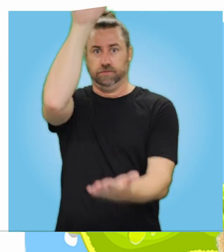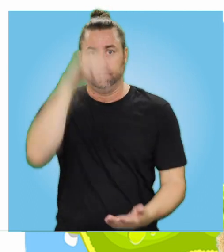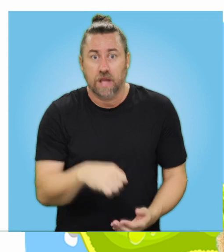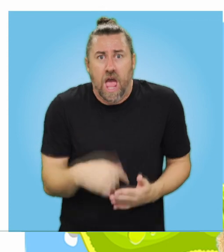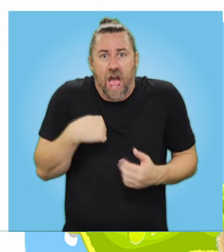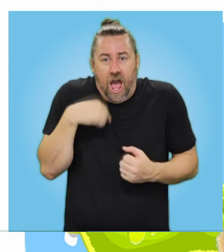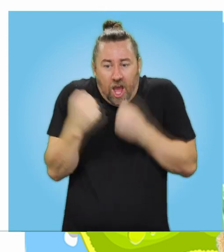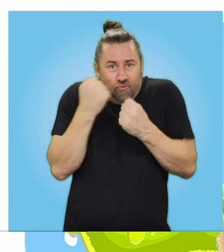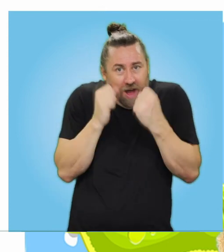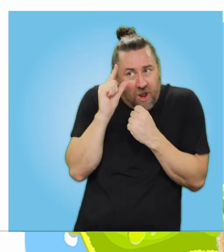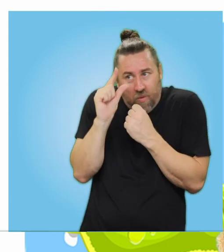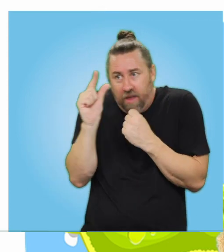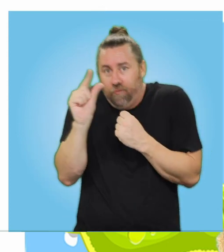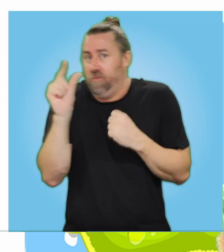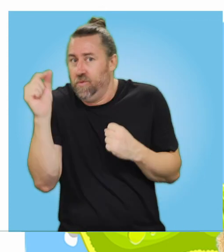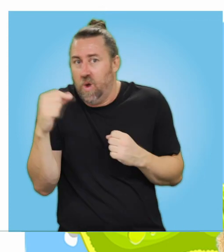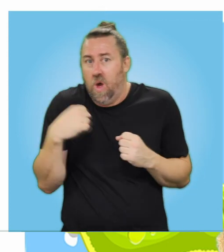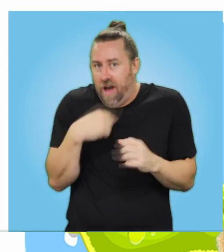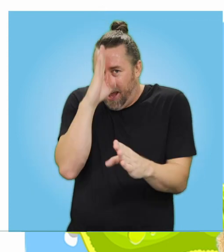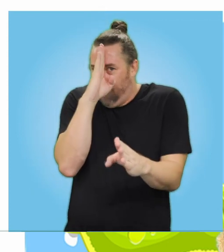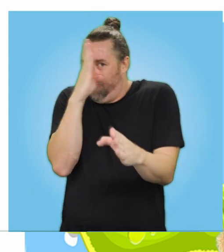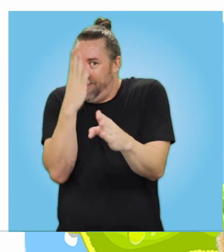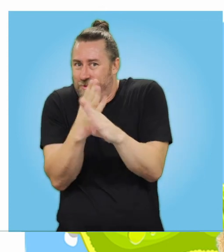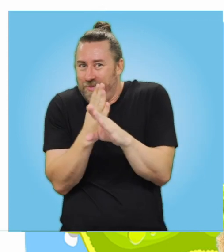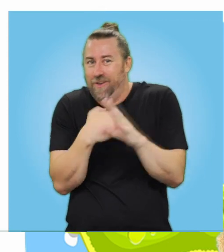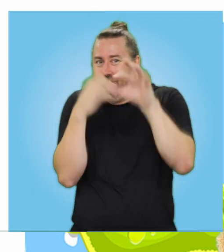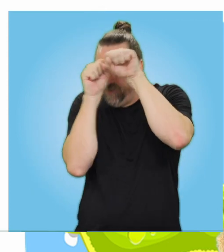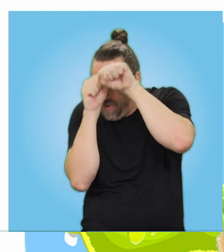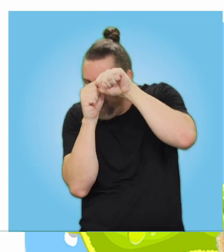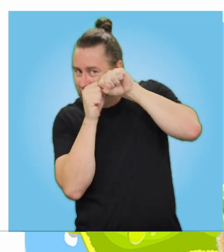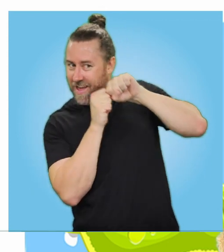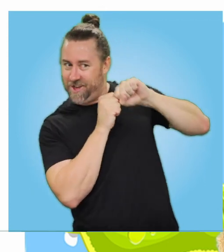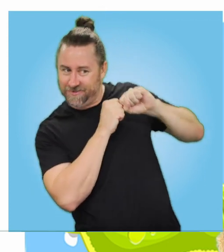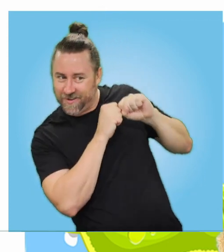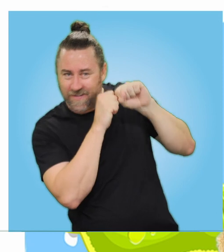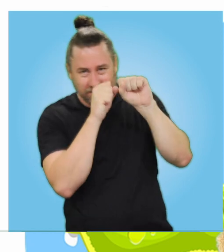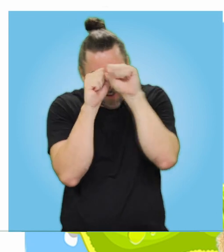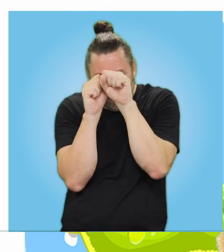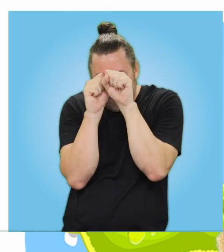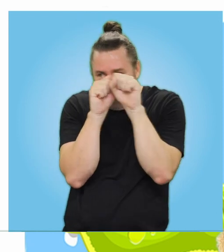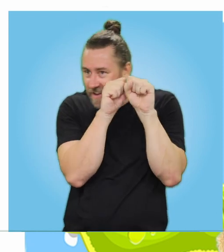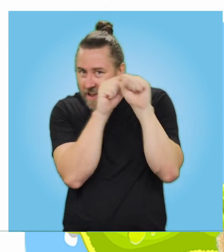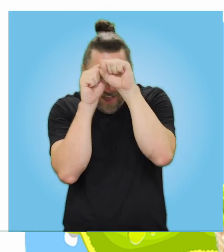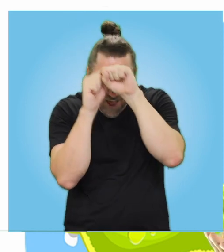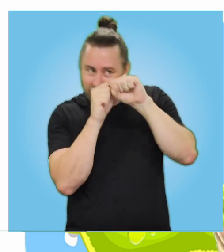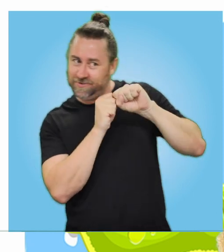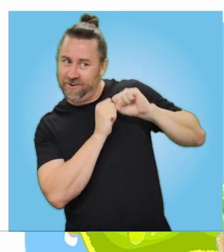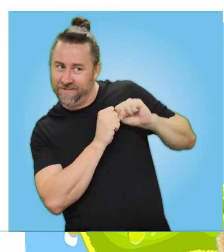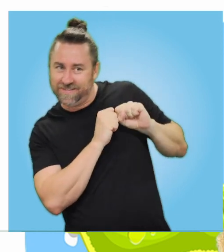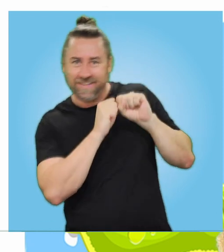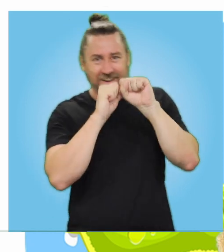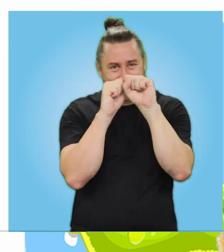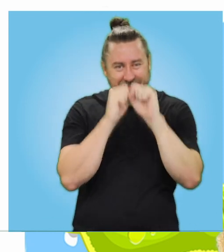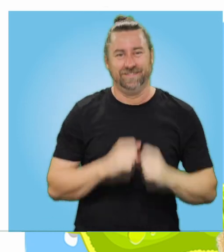bite. I can run away from you, I can run away from you, out of sight, out